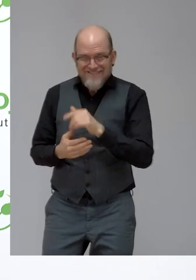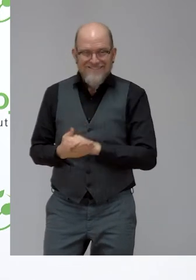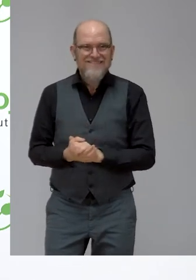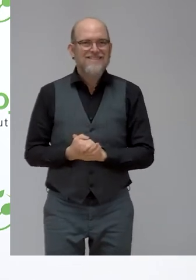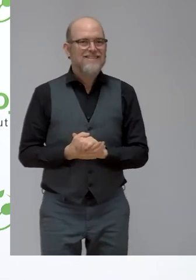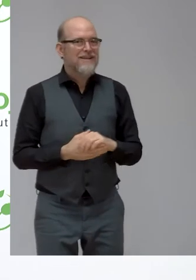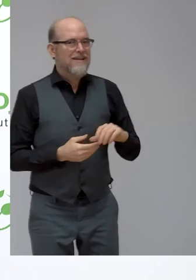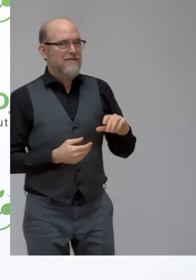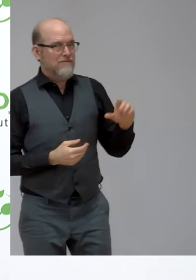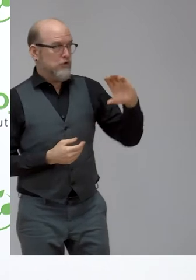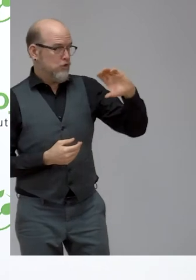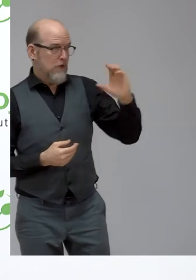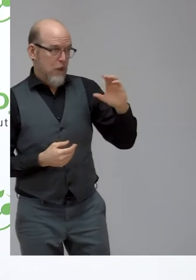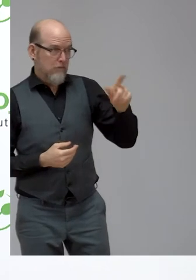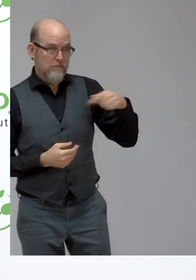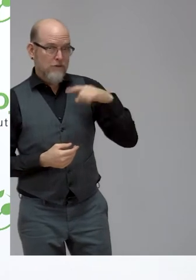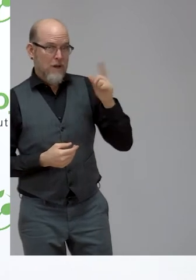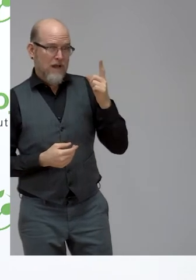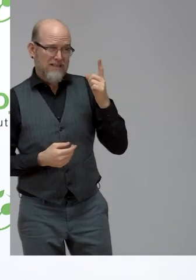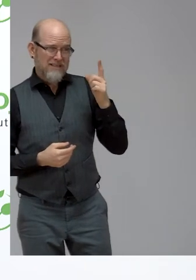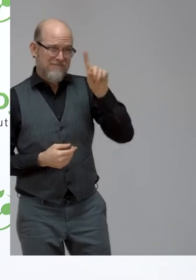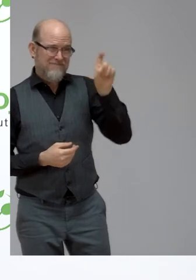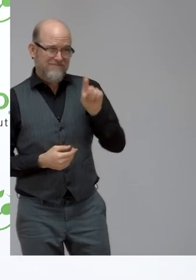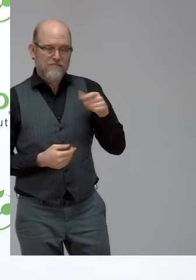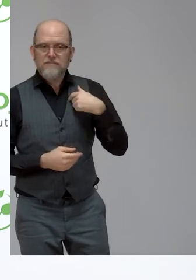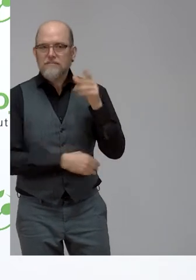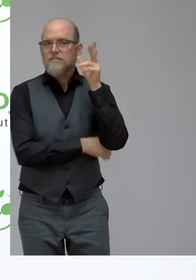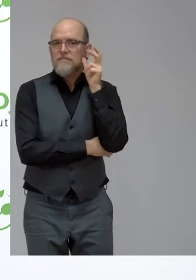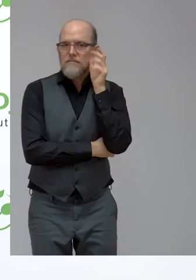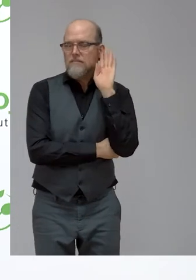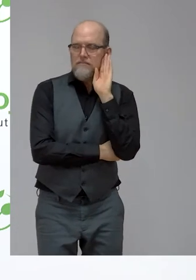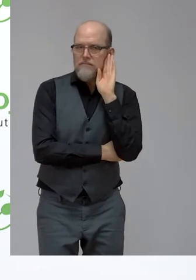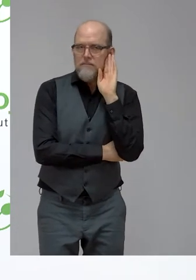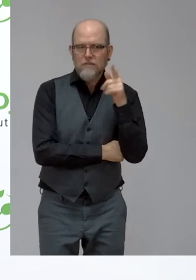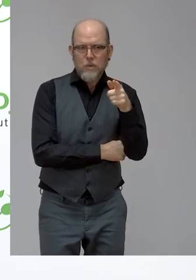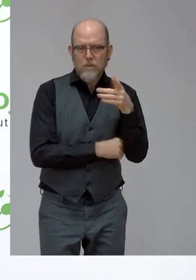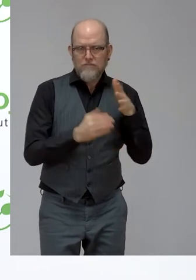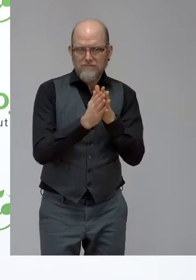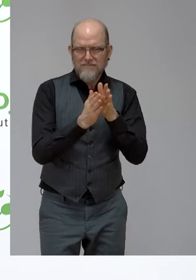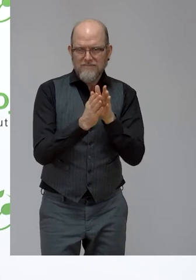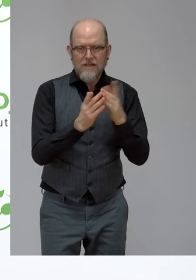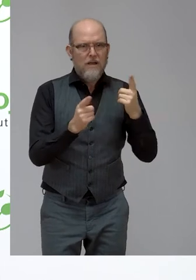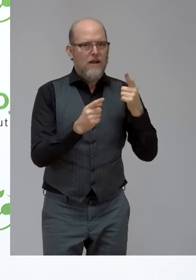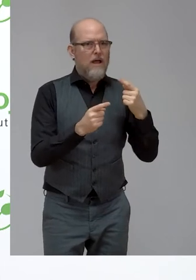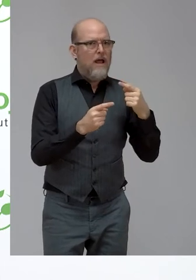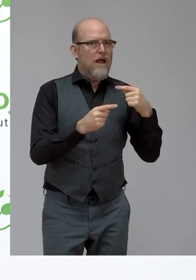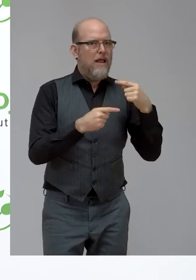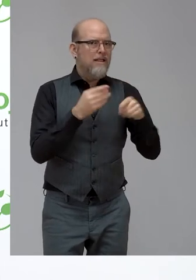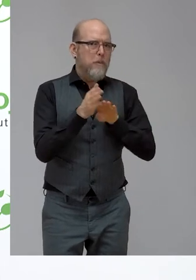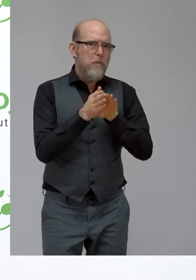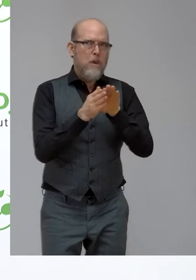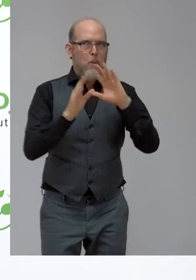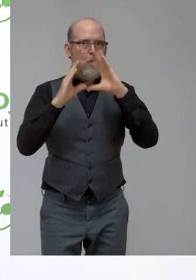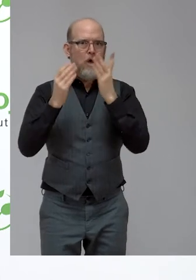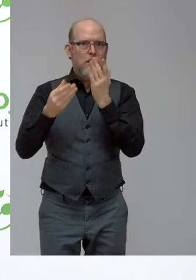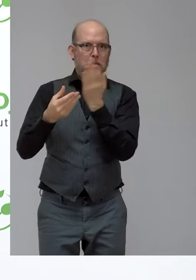I'm listening to and I'm following, of course, the the programs of the of the World Bank for many years. And congratulations also